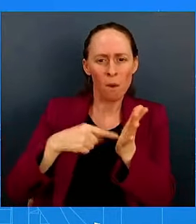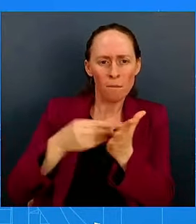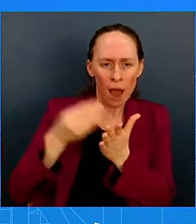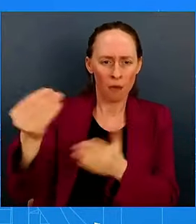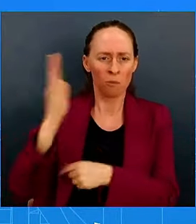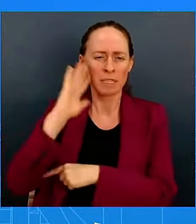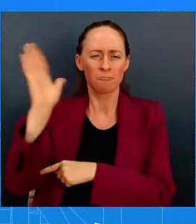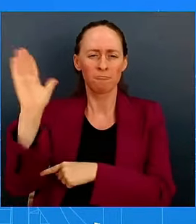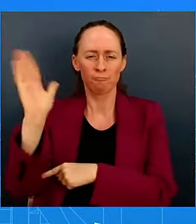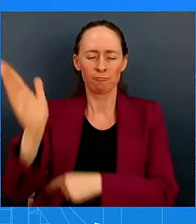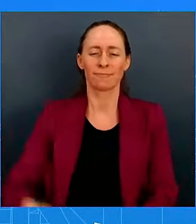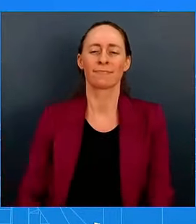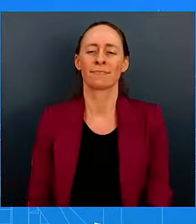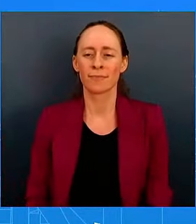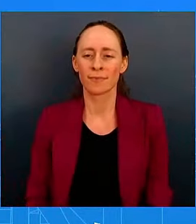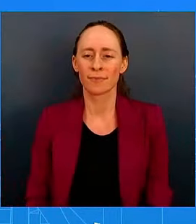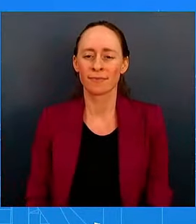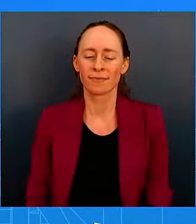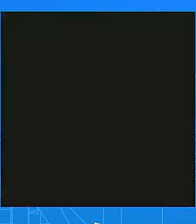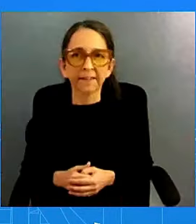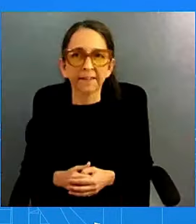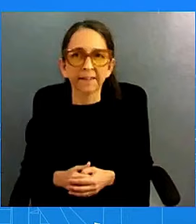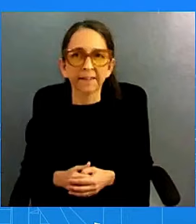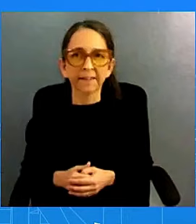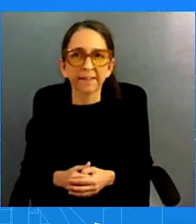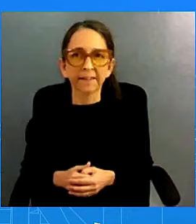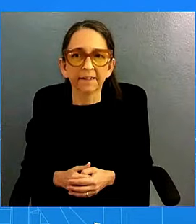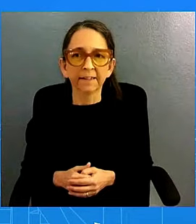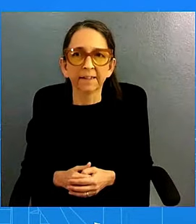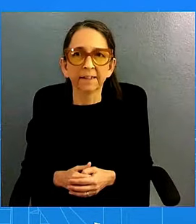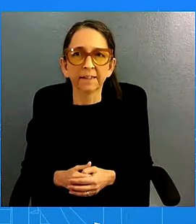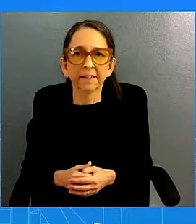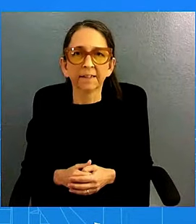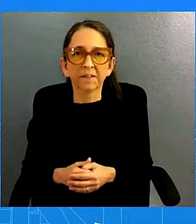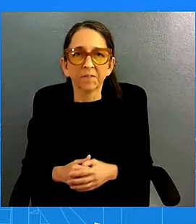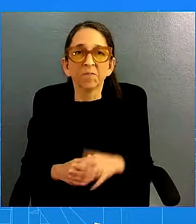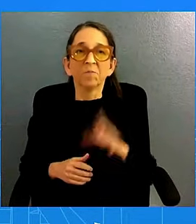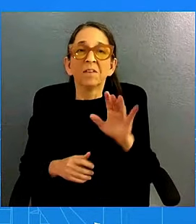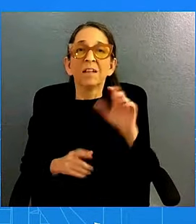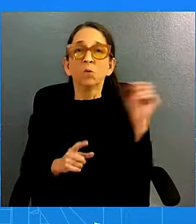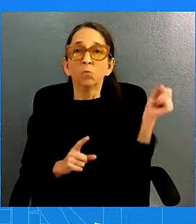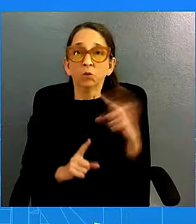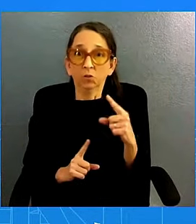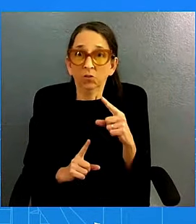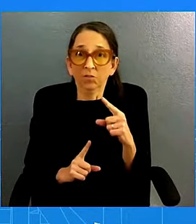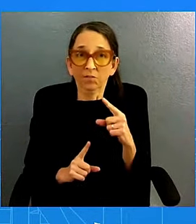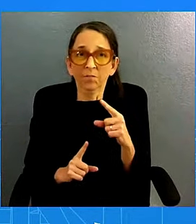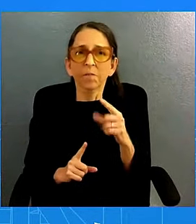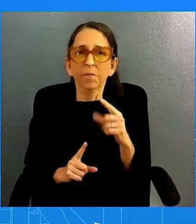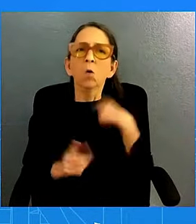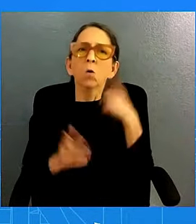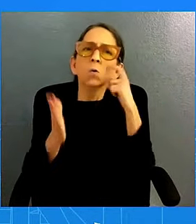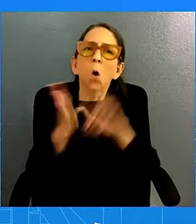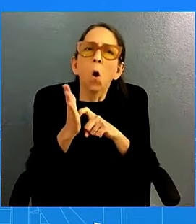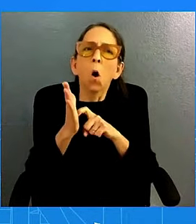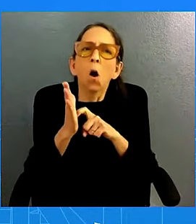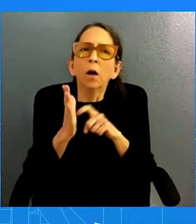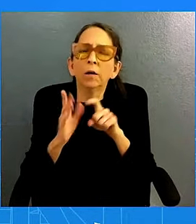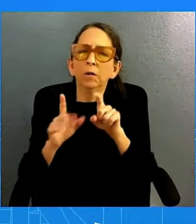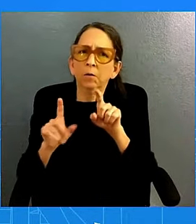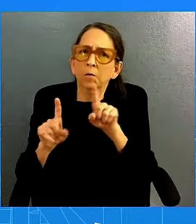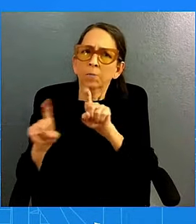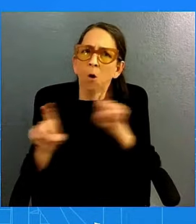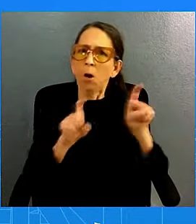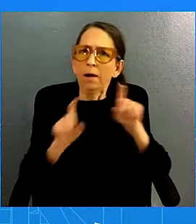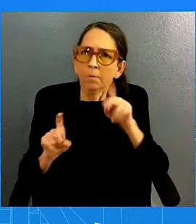All right. All right. Great job. Thanks a lot, Karina. I saw some polling yesterday that caught my attention and I wanted to get your